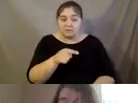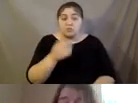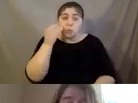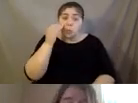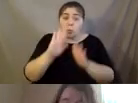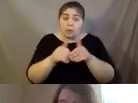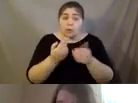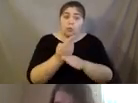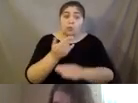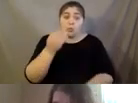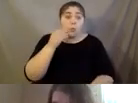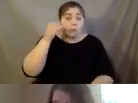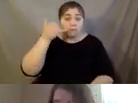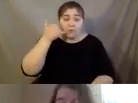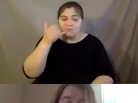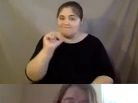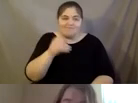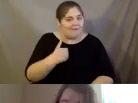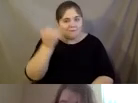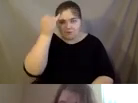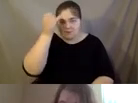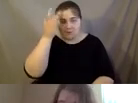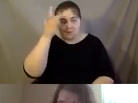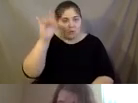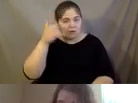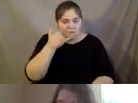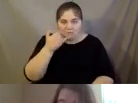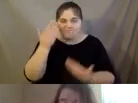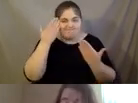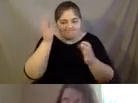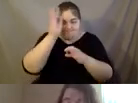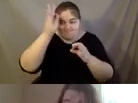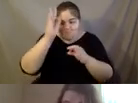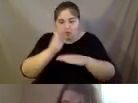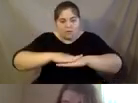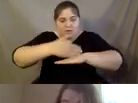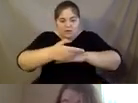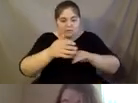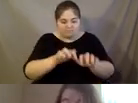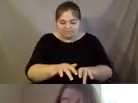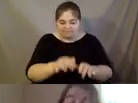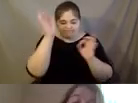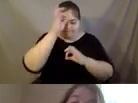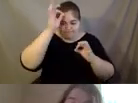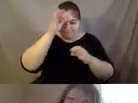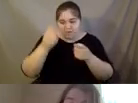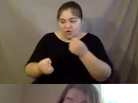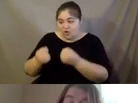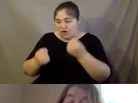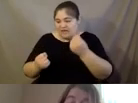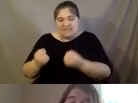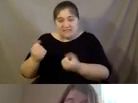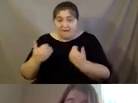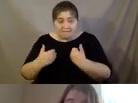but she doesn't own a smartphone. She doesn't really know how to navigate a computer. She has a car, but she doesn't always feel